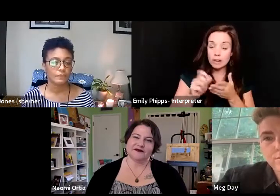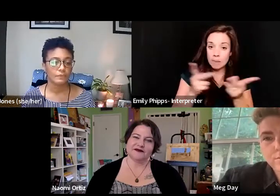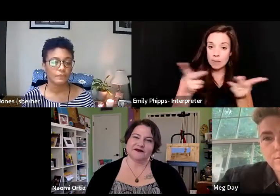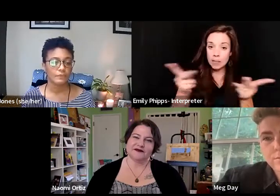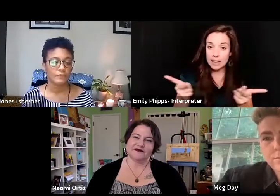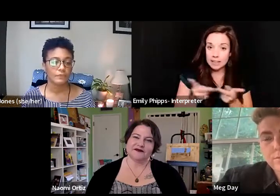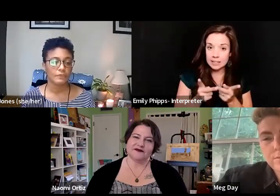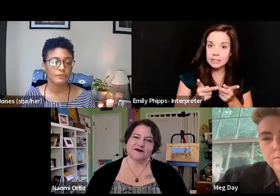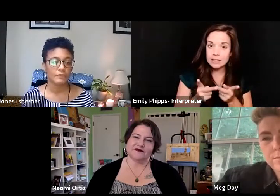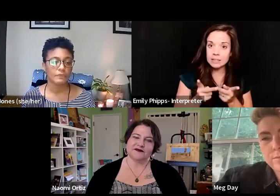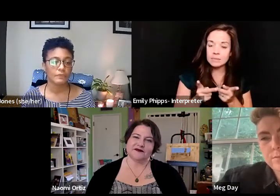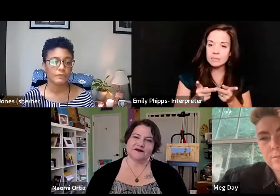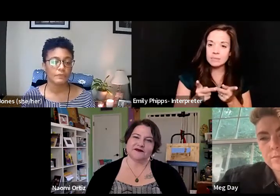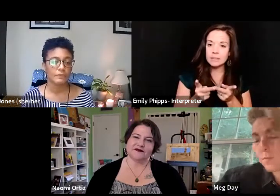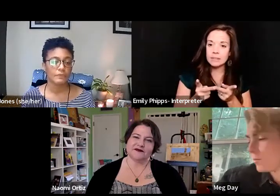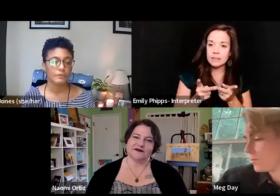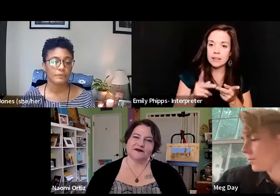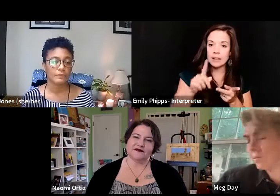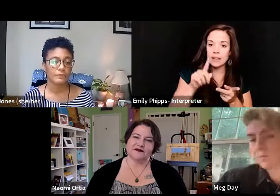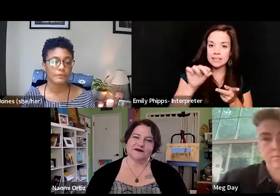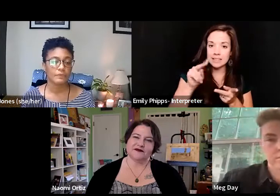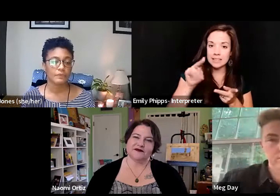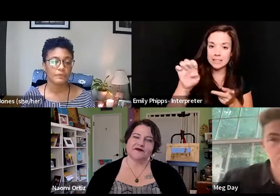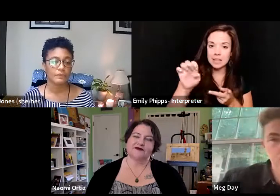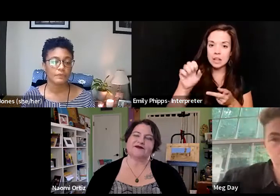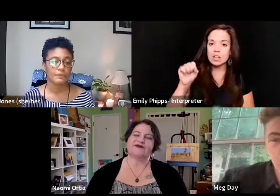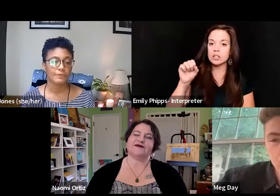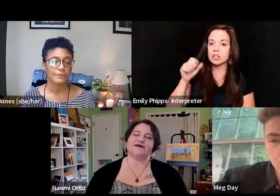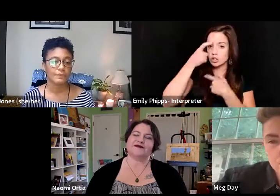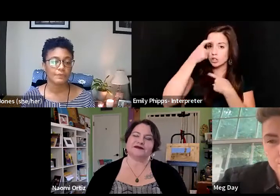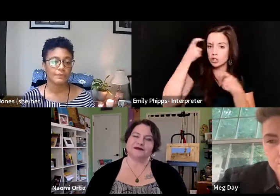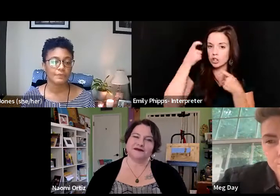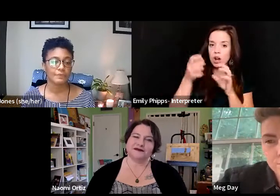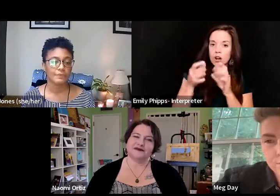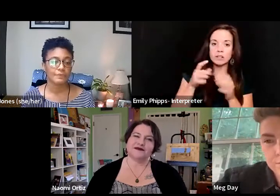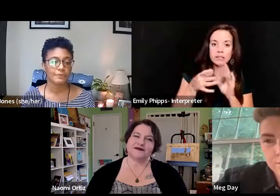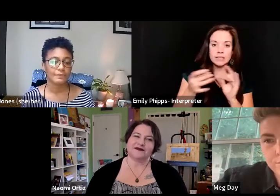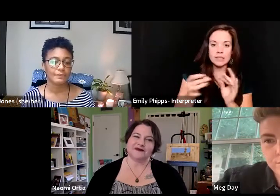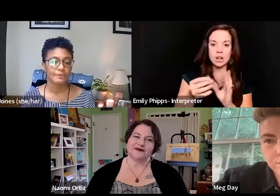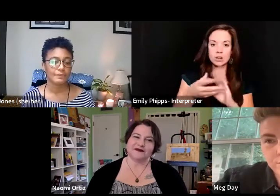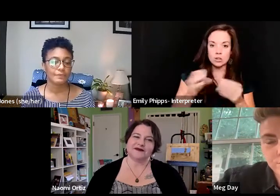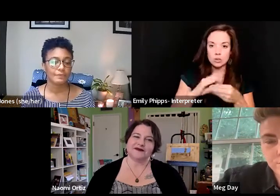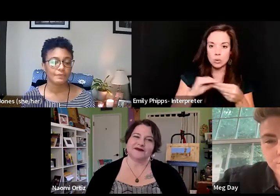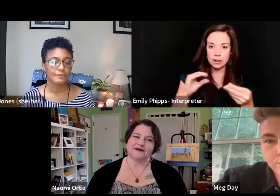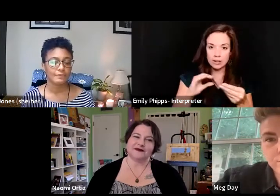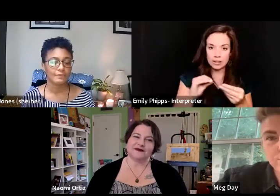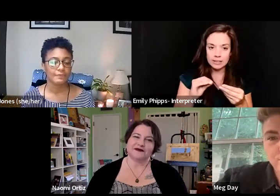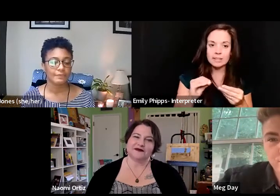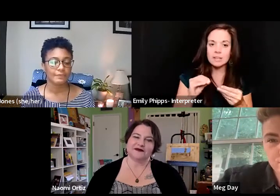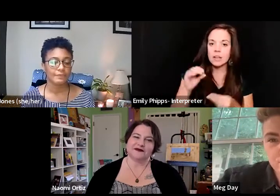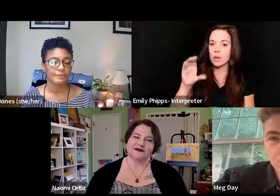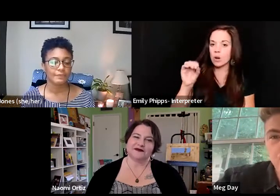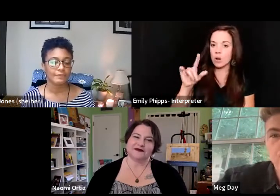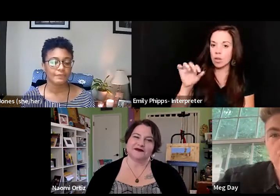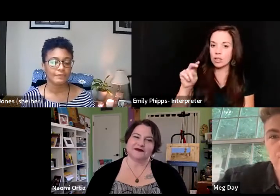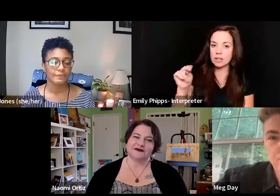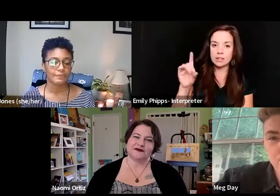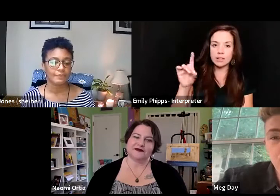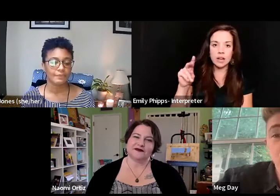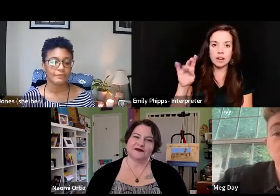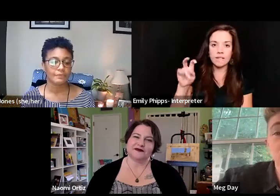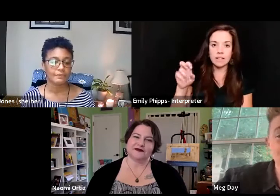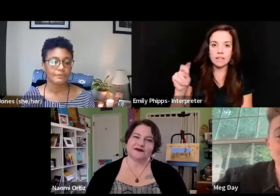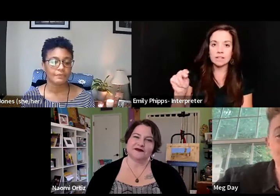disability justice writing was a zine called Scars Tell Stories that was edited by Quo Lee Driscoll and Colin Donovan, um, back in the year, like